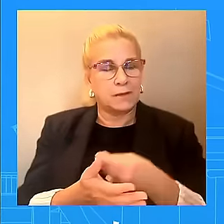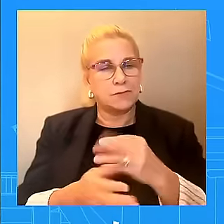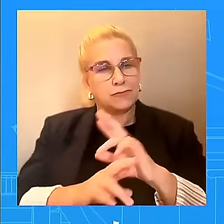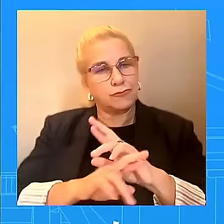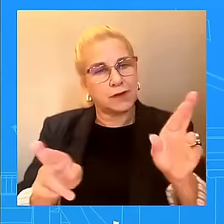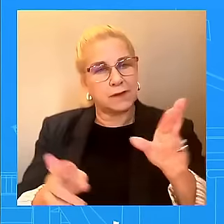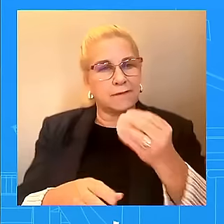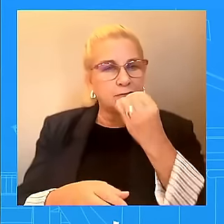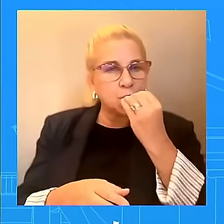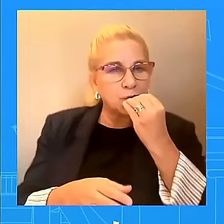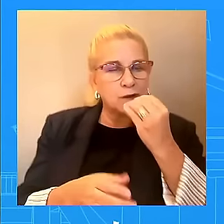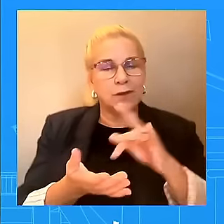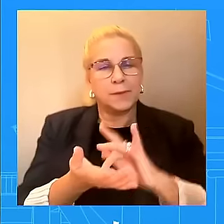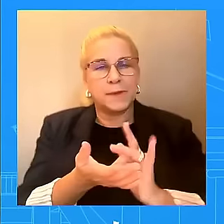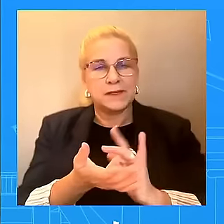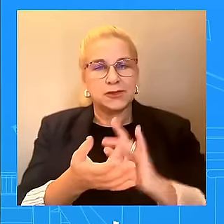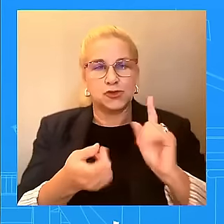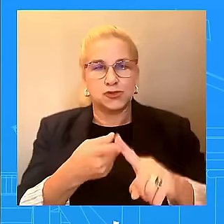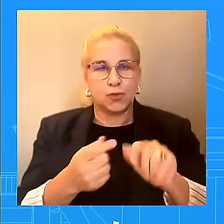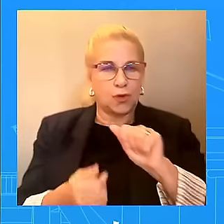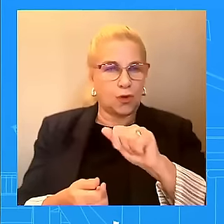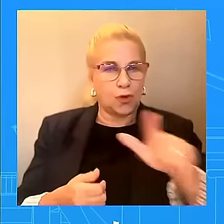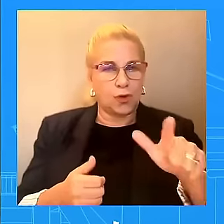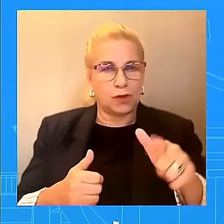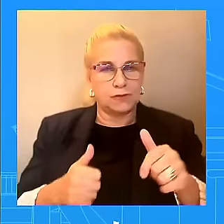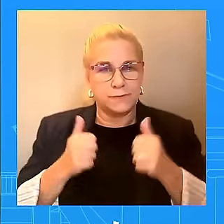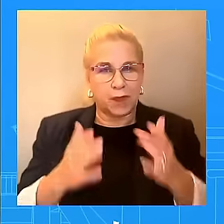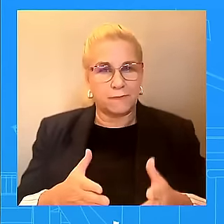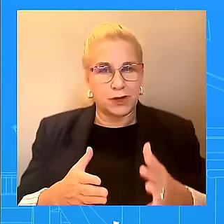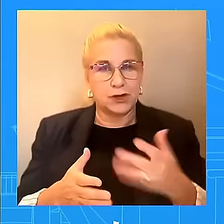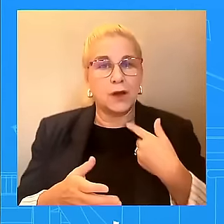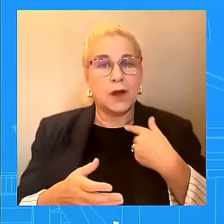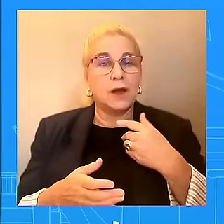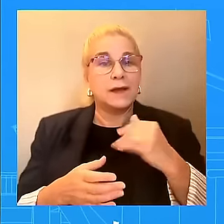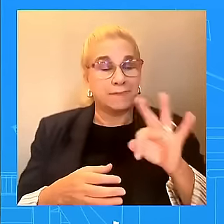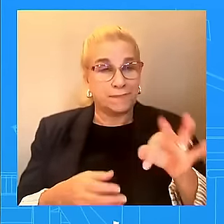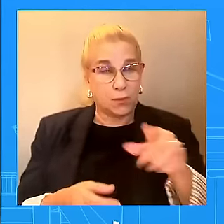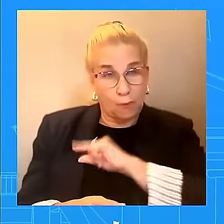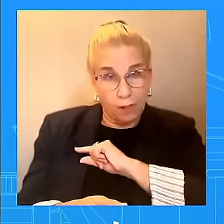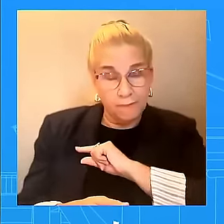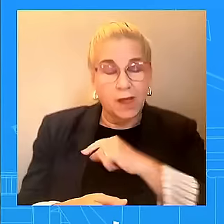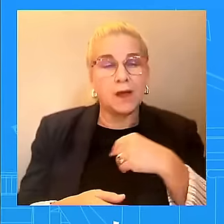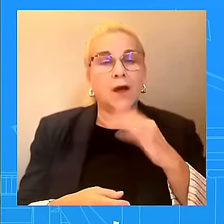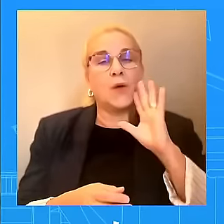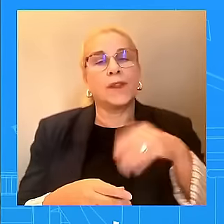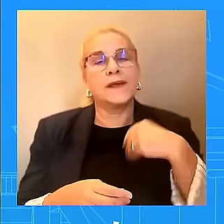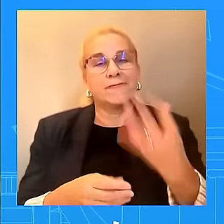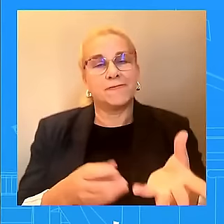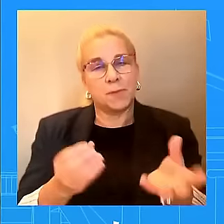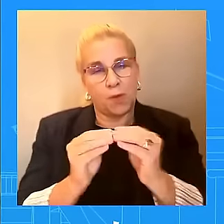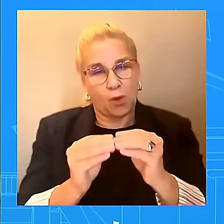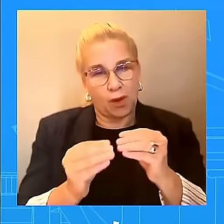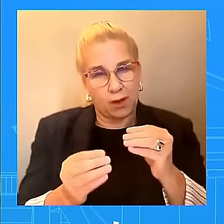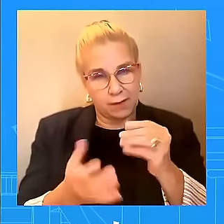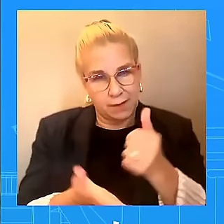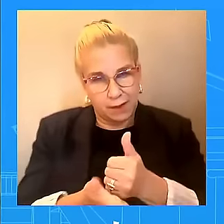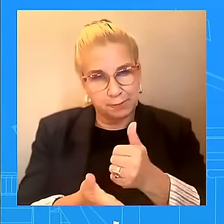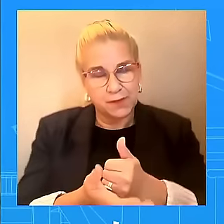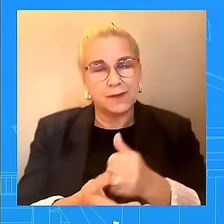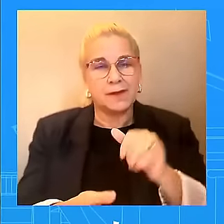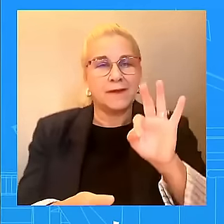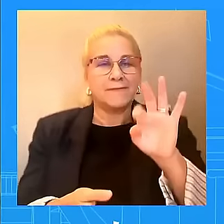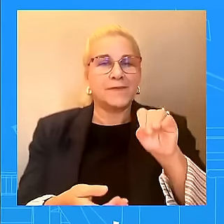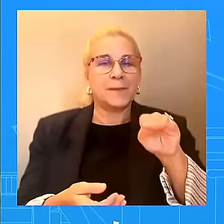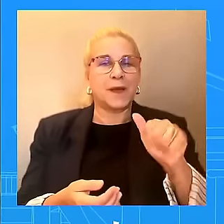will qualify for more assistance. Another falsehood, FEMA, FAA are restricting airspace in North Carolina.